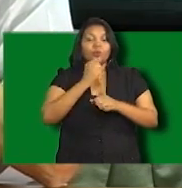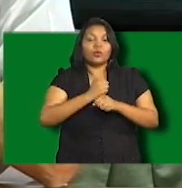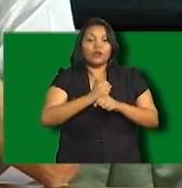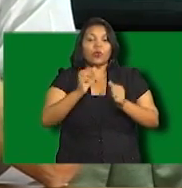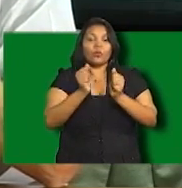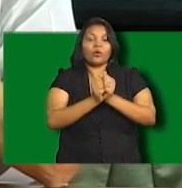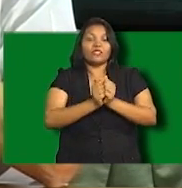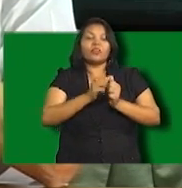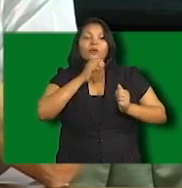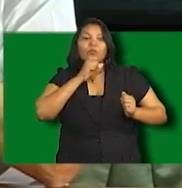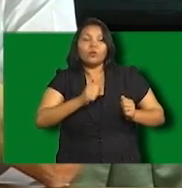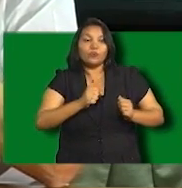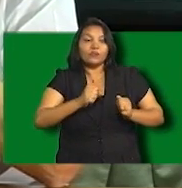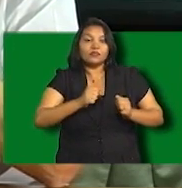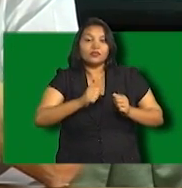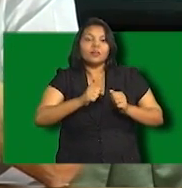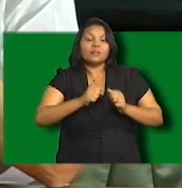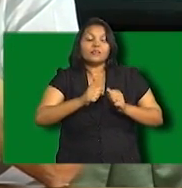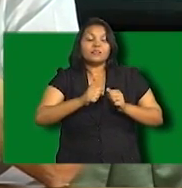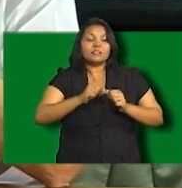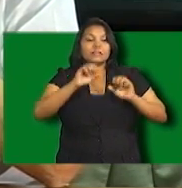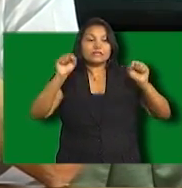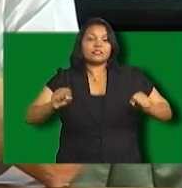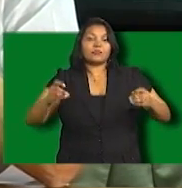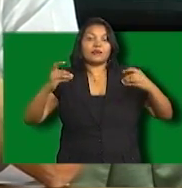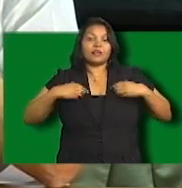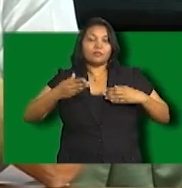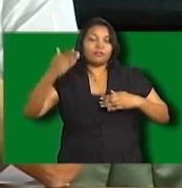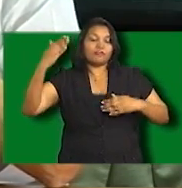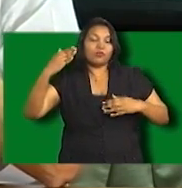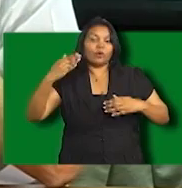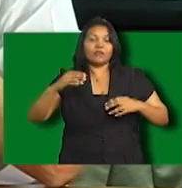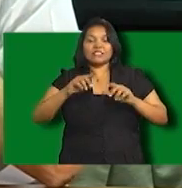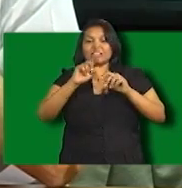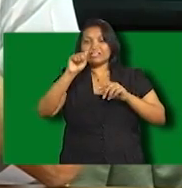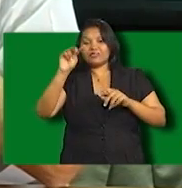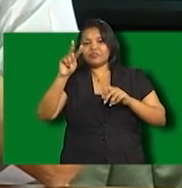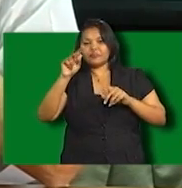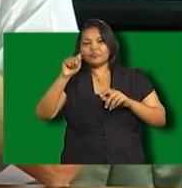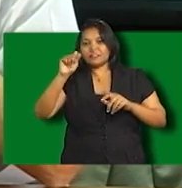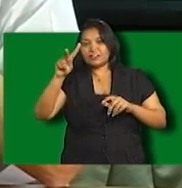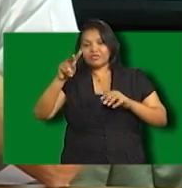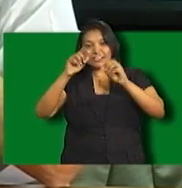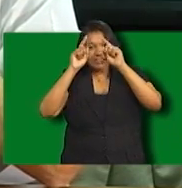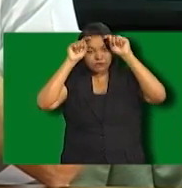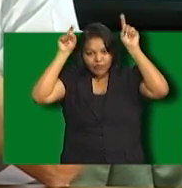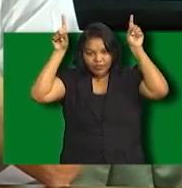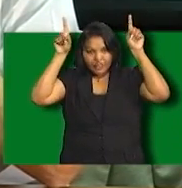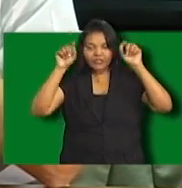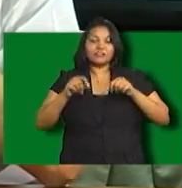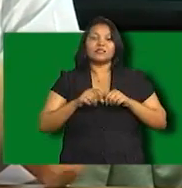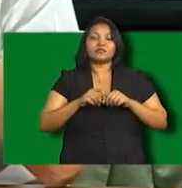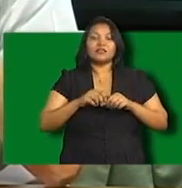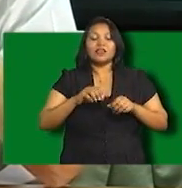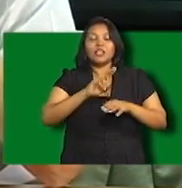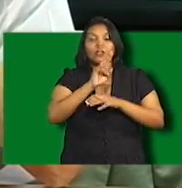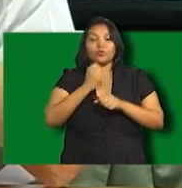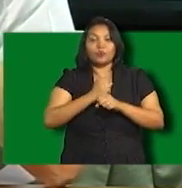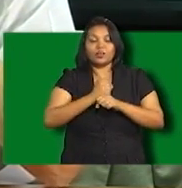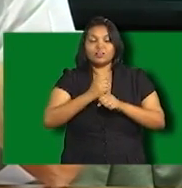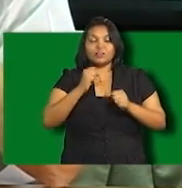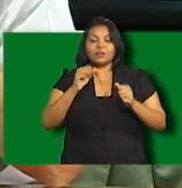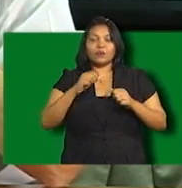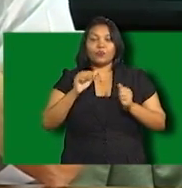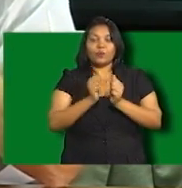work with the rabbit ear and indoor antennas, which were very prevalent in big cities. That was one of the reasons the ATSC